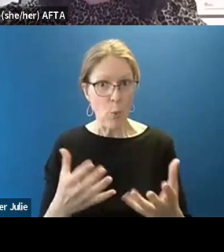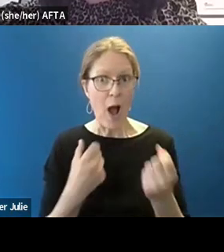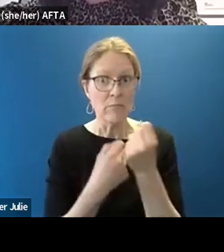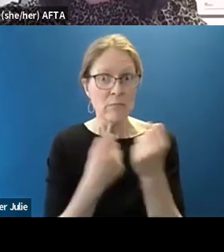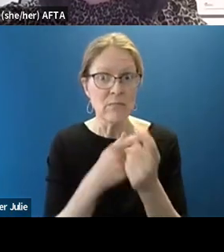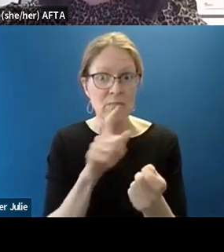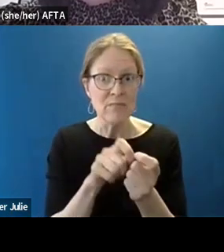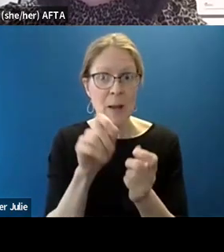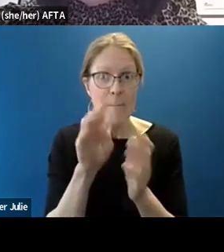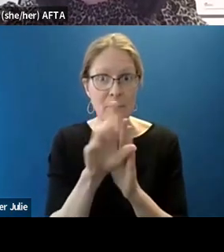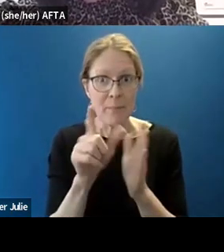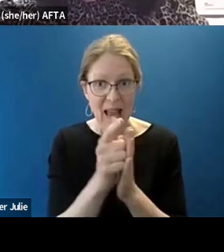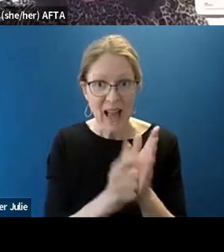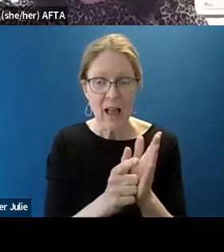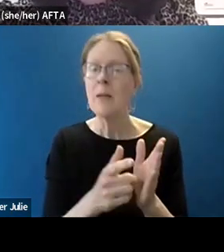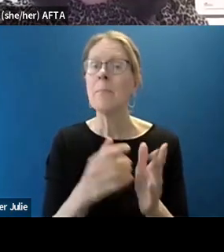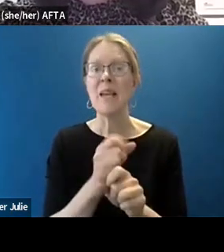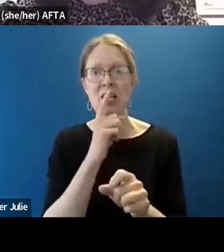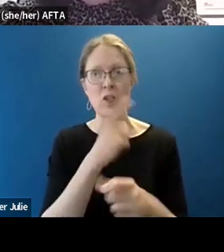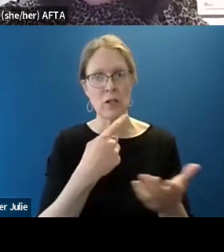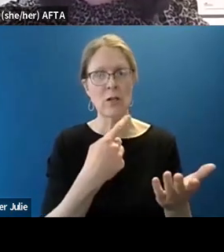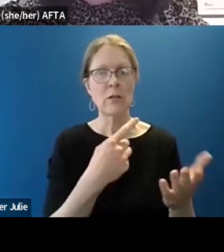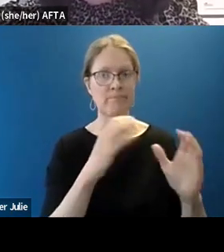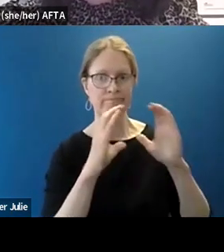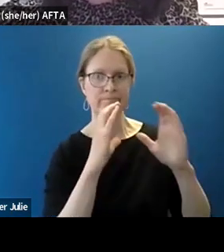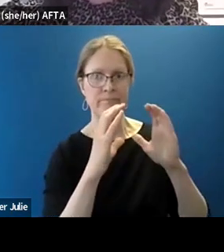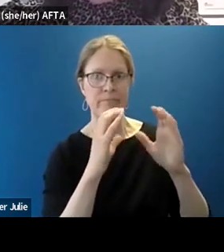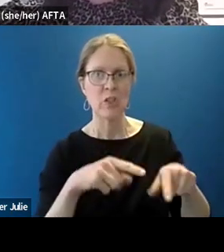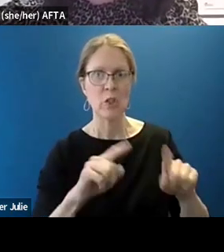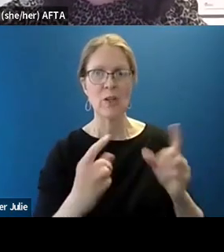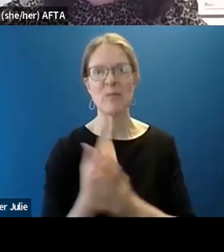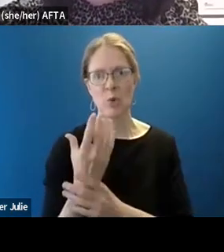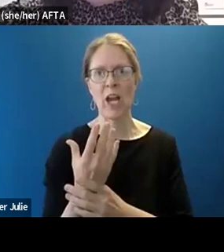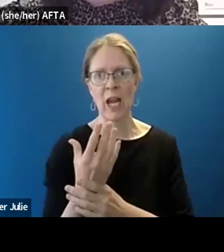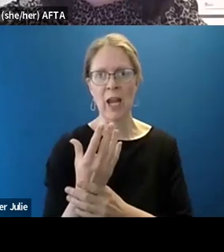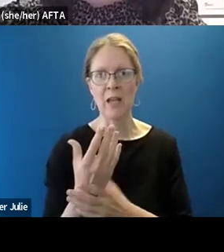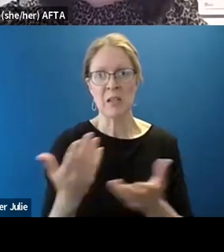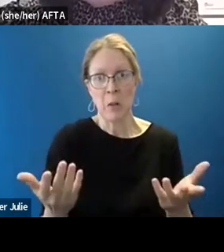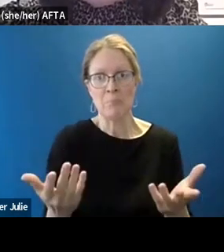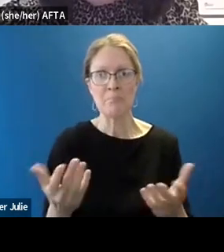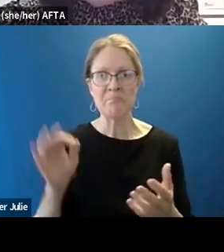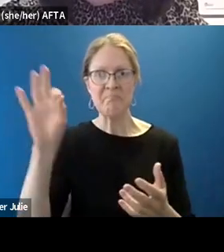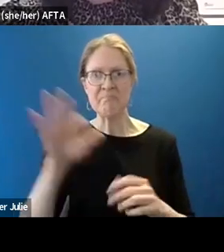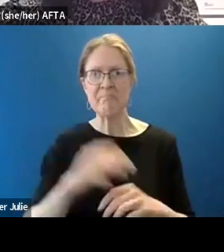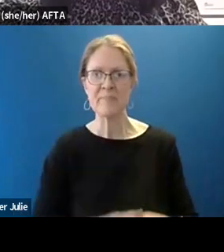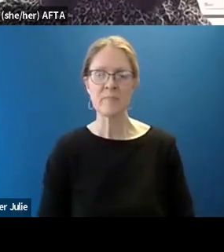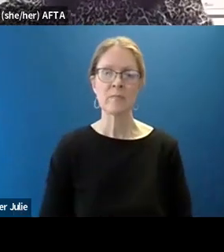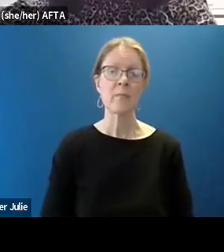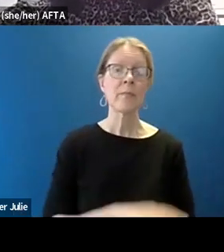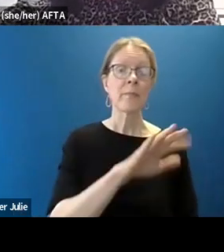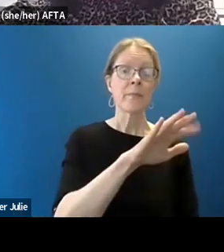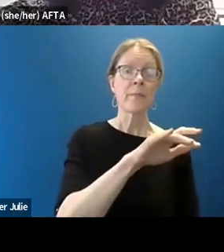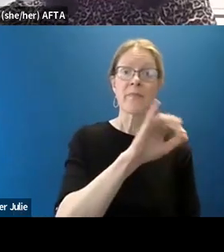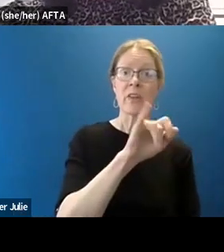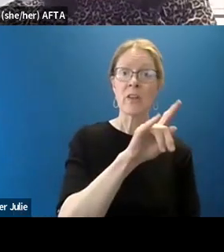to make sure you're in conversations with folks in the spring. So those are some ideas. And Jay, just add that I think every